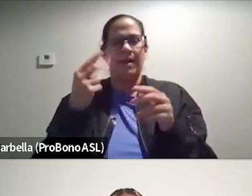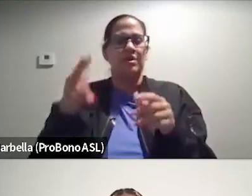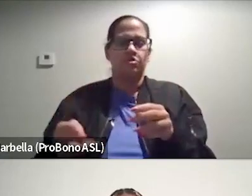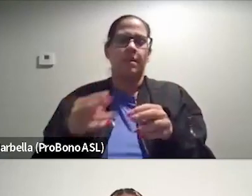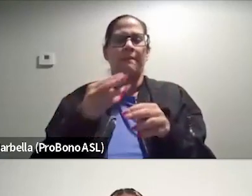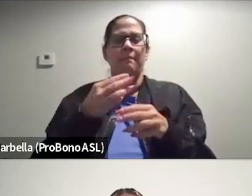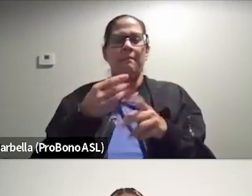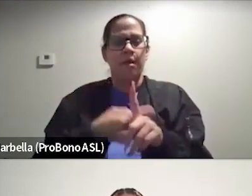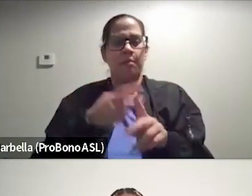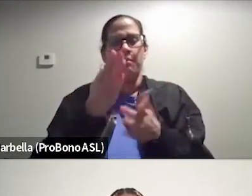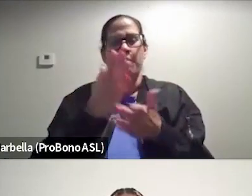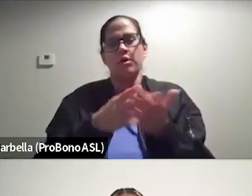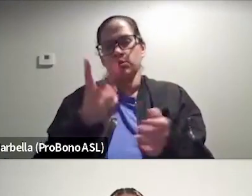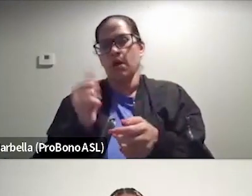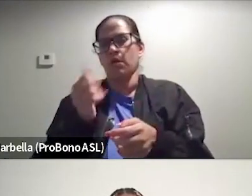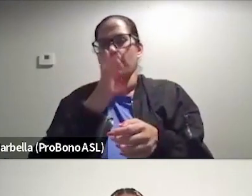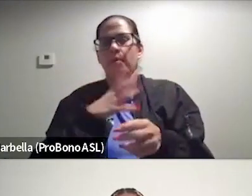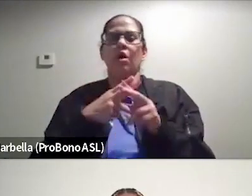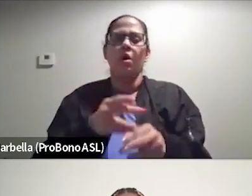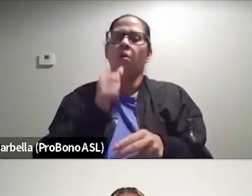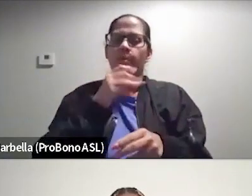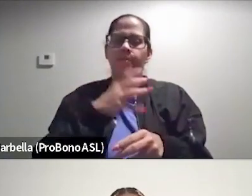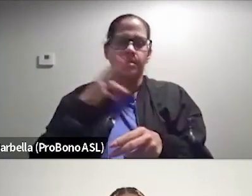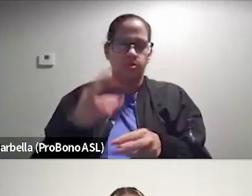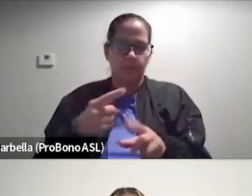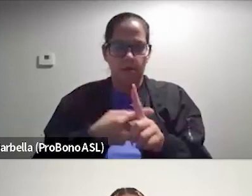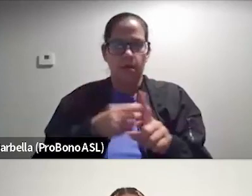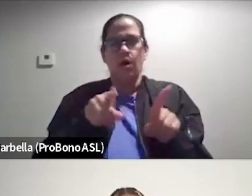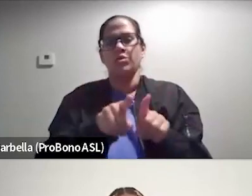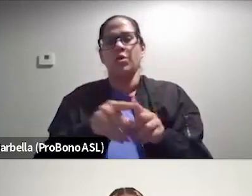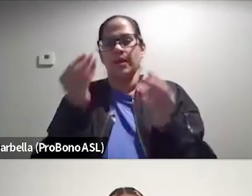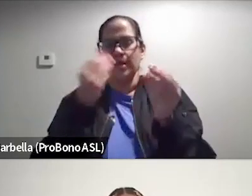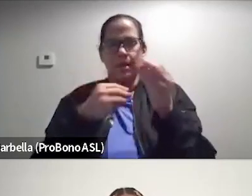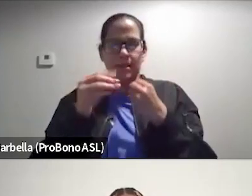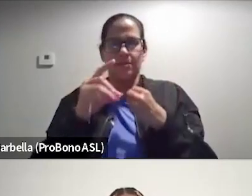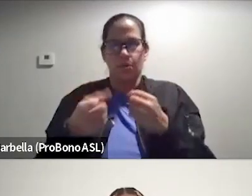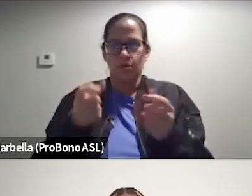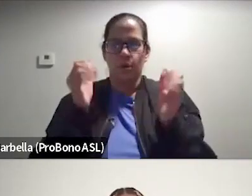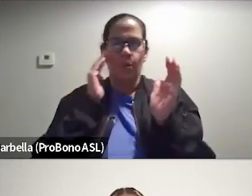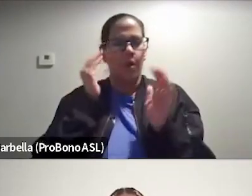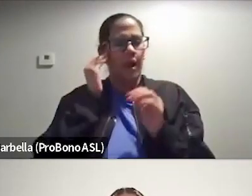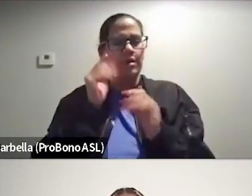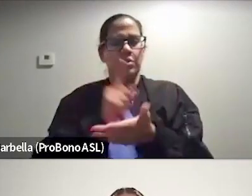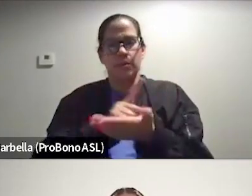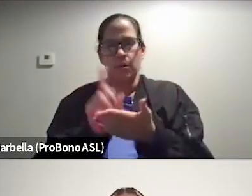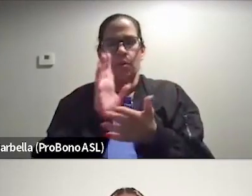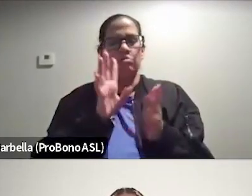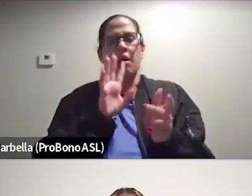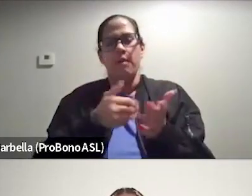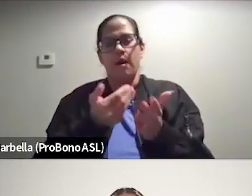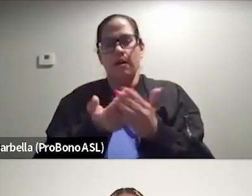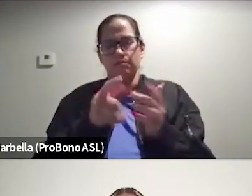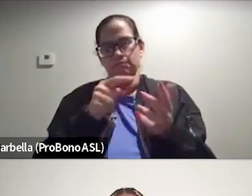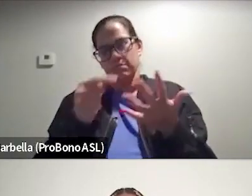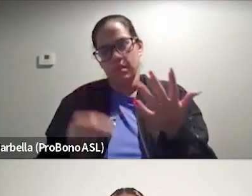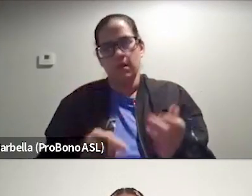2 and other people call Women's History Month. And this is also Eating Disorders Awareness Week, so we will get into some of those things. Let's start with